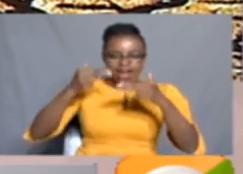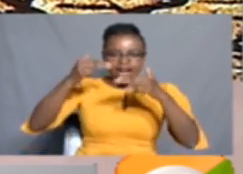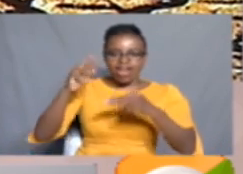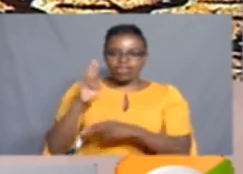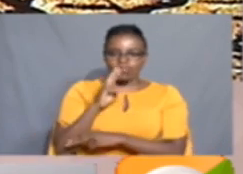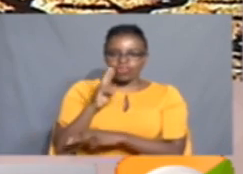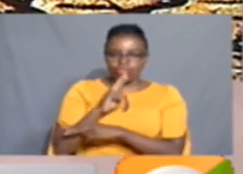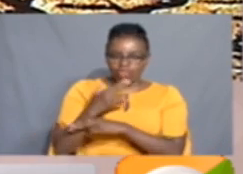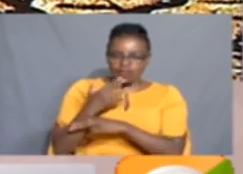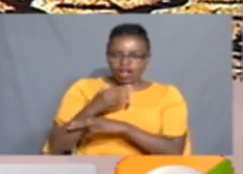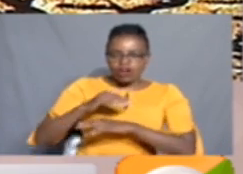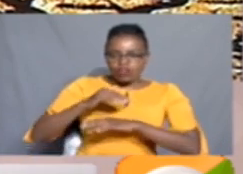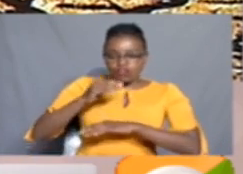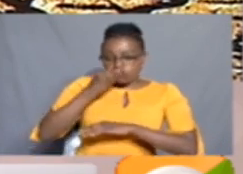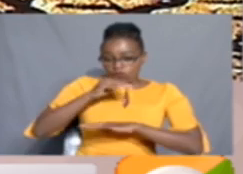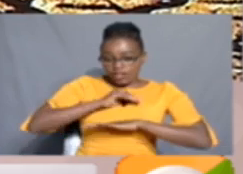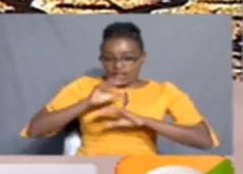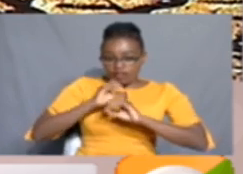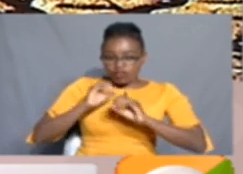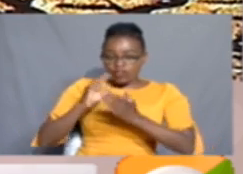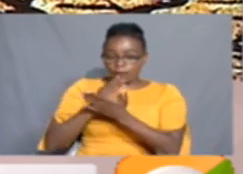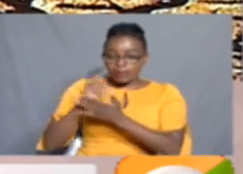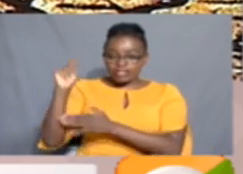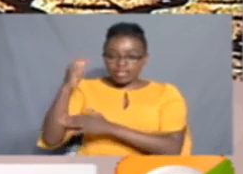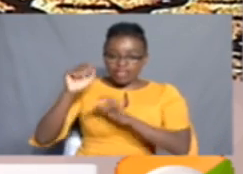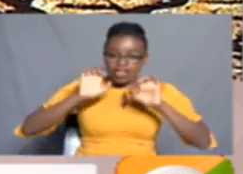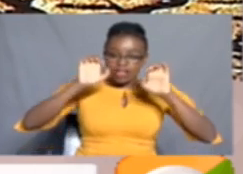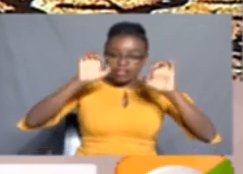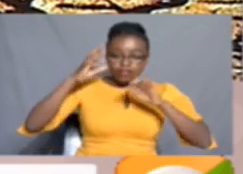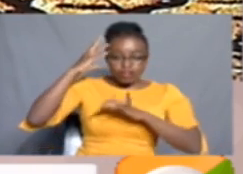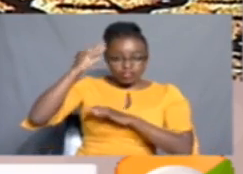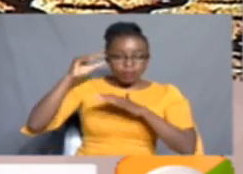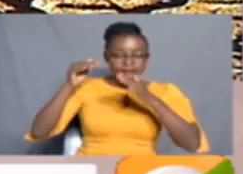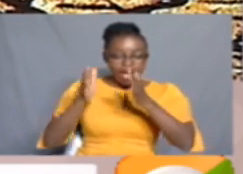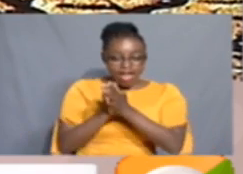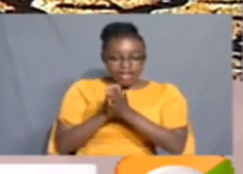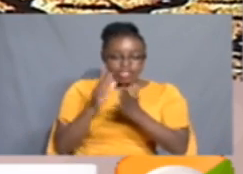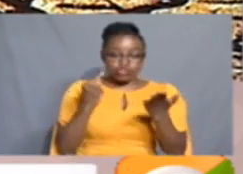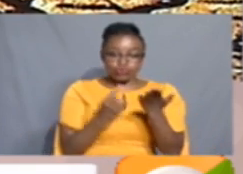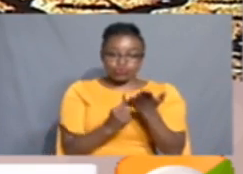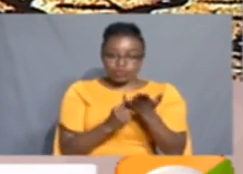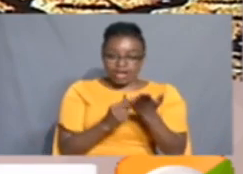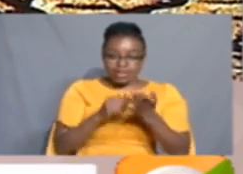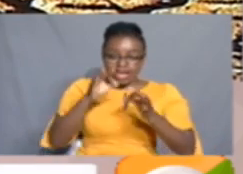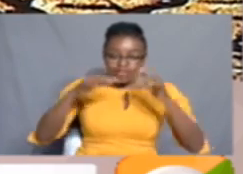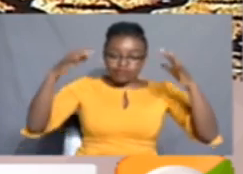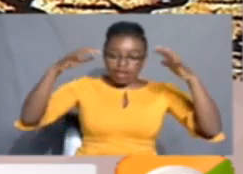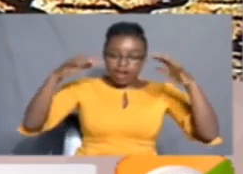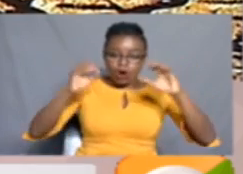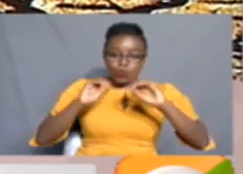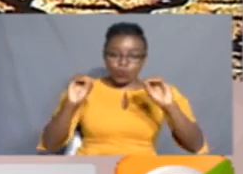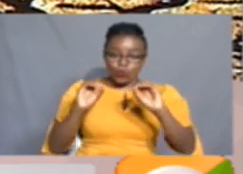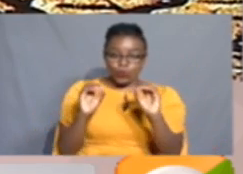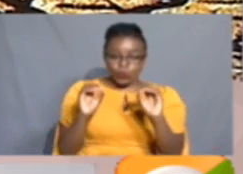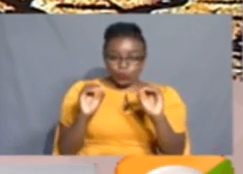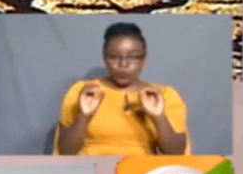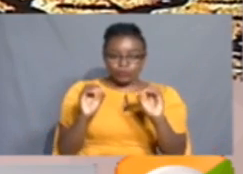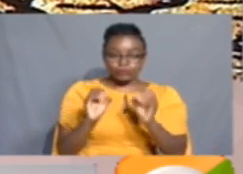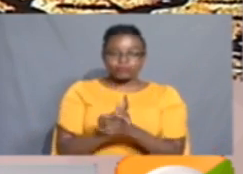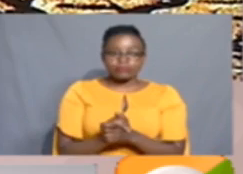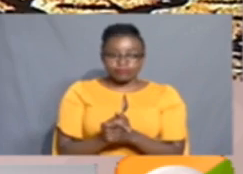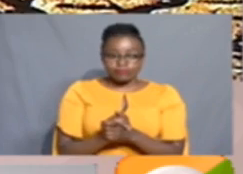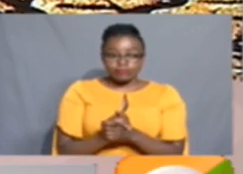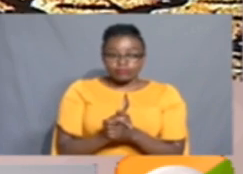of worsening food shortage in parts of Kenya, Ethiopia, Somalia and Uganda if rainfall deficits occur as predicted.